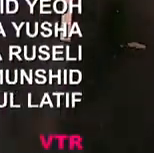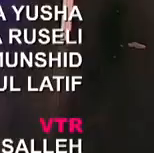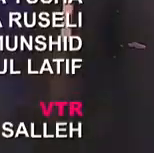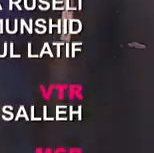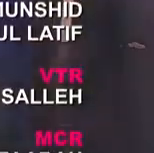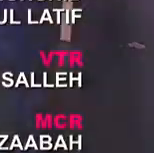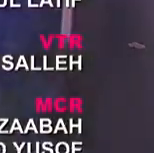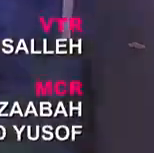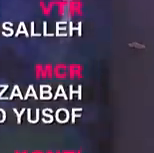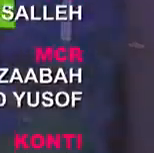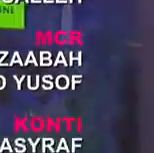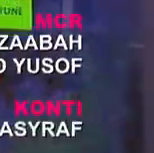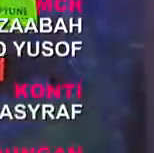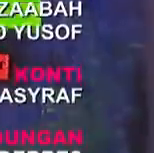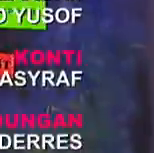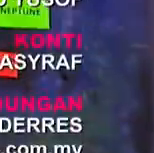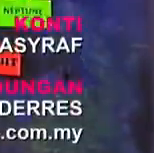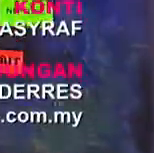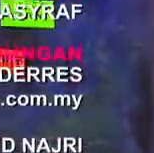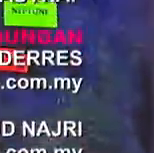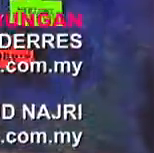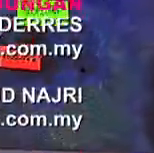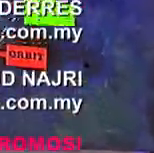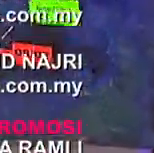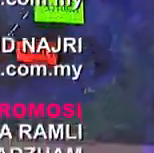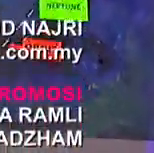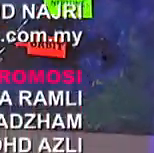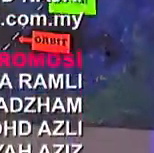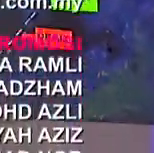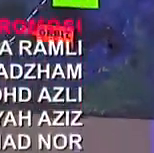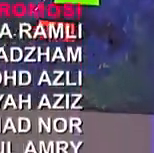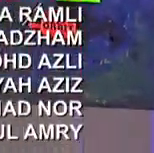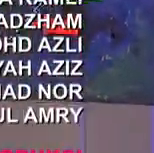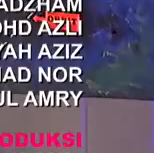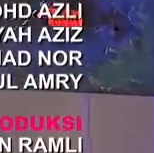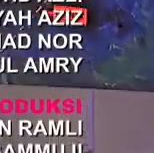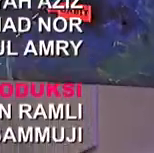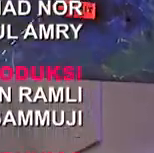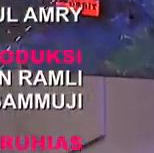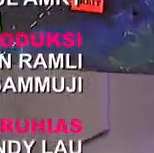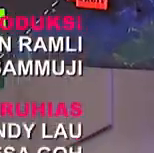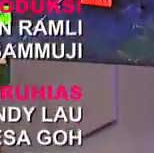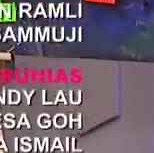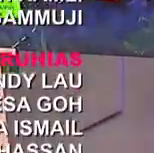Mercury, Venus, Earth and Mars. Jupiter, Saturn, Uranus, Neptune.